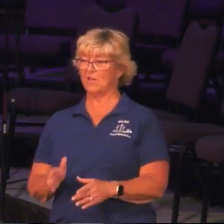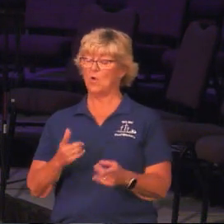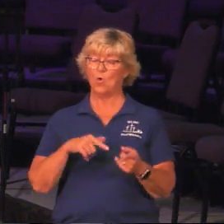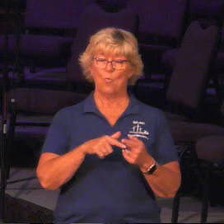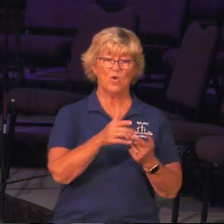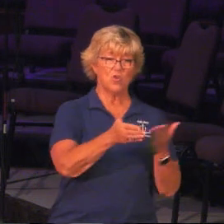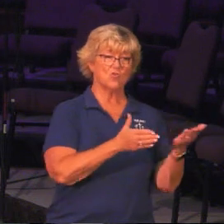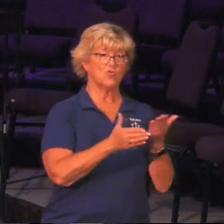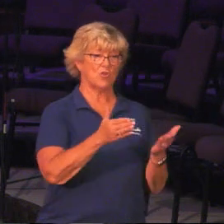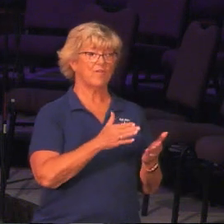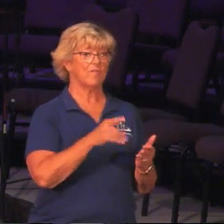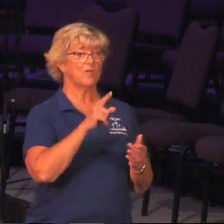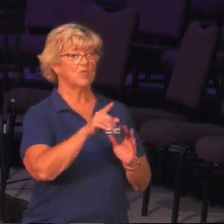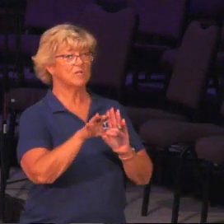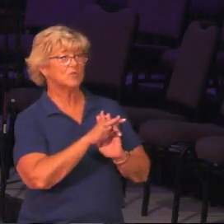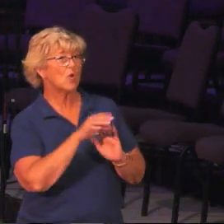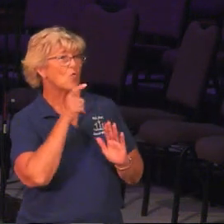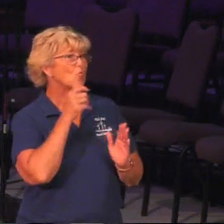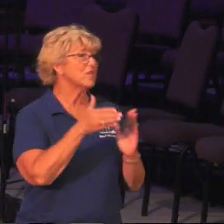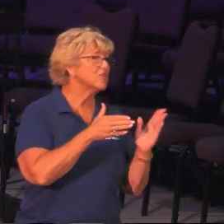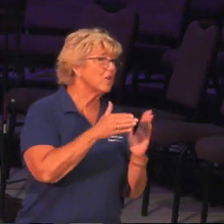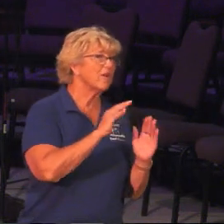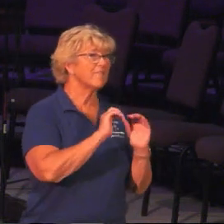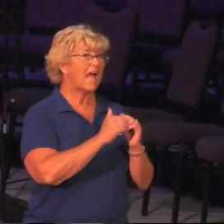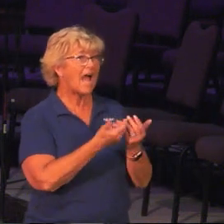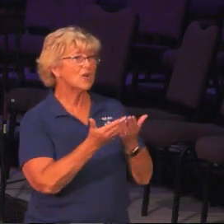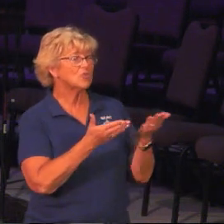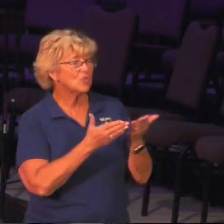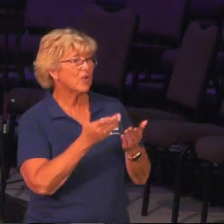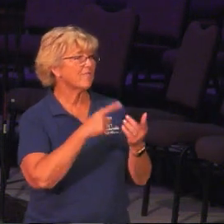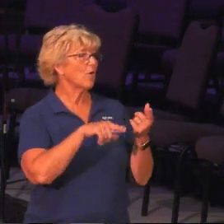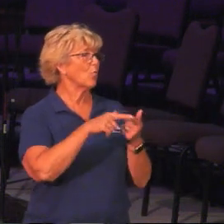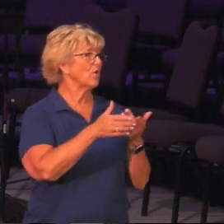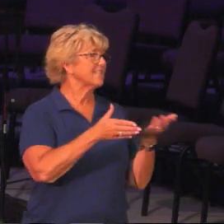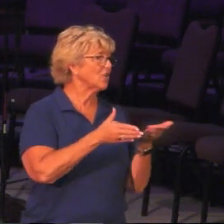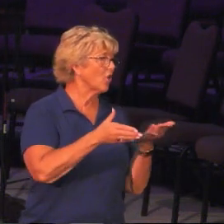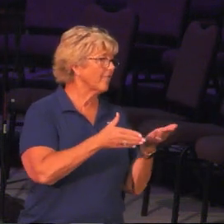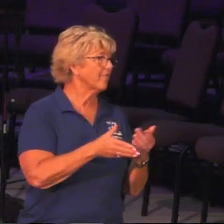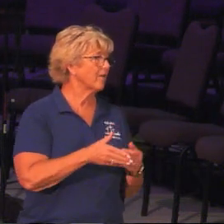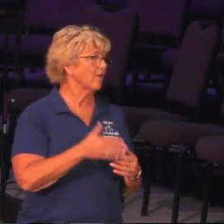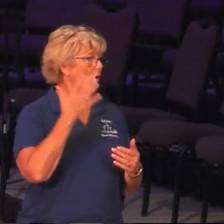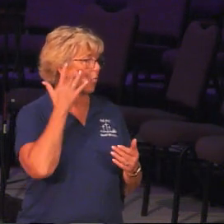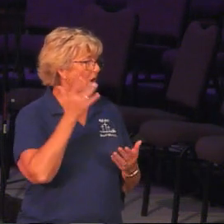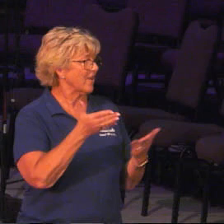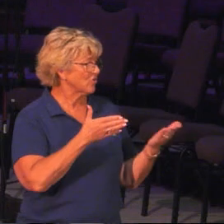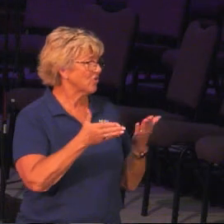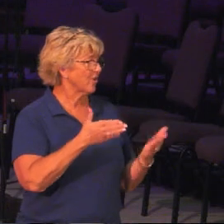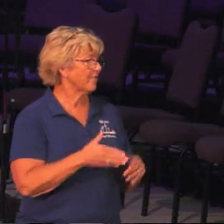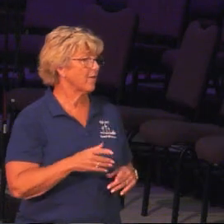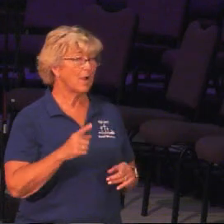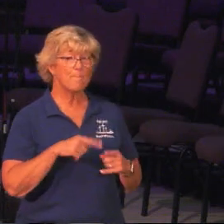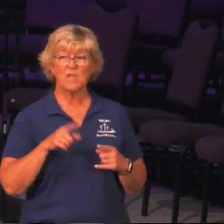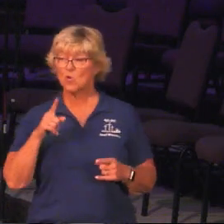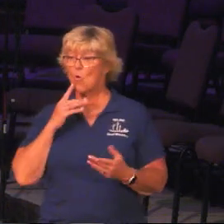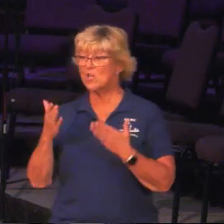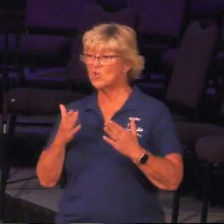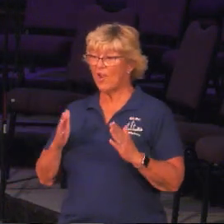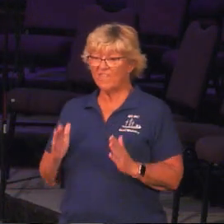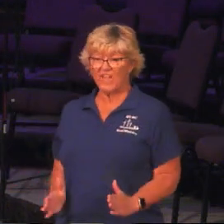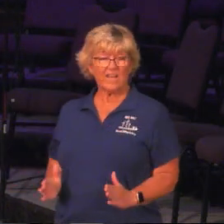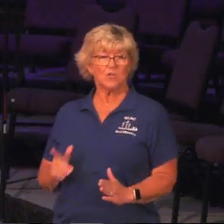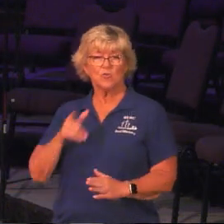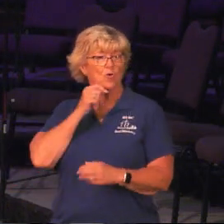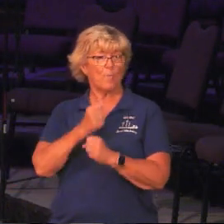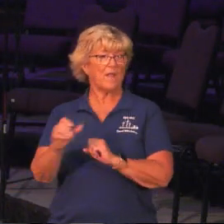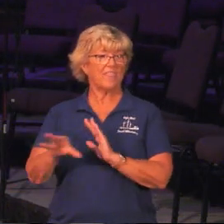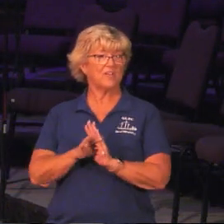you choose where you'll serve, who you'll serve, how you'll serve, when you'll serve, why you'll serve. When you're a servant, you don't